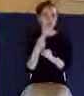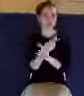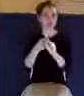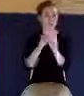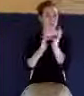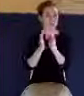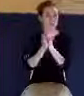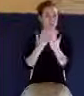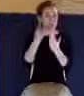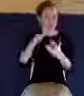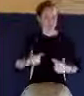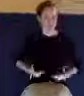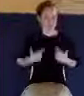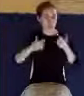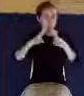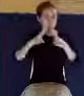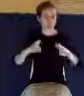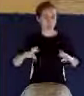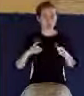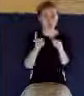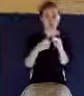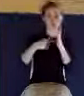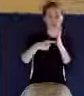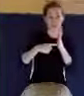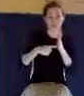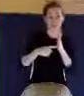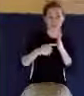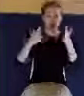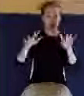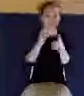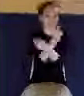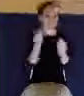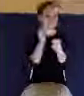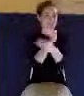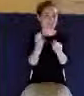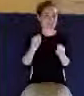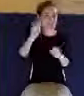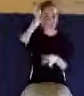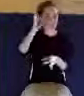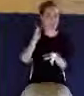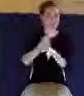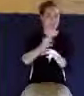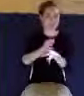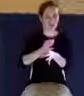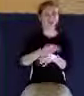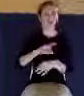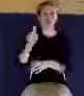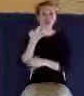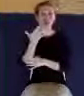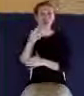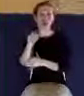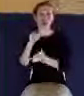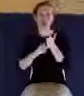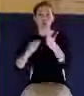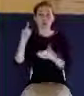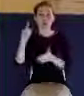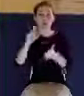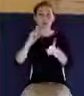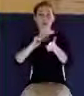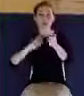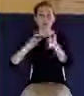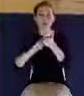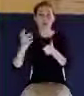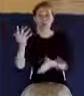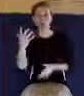The first one is saving faith. Look again in 1 John 5, verse 1. Whosoever believeth that Jesus is the